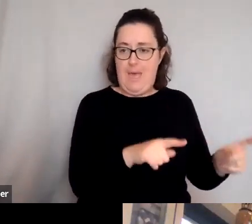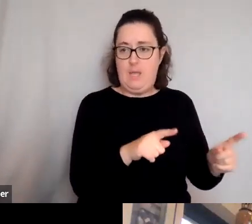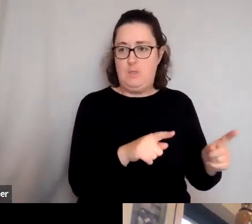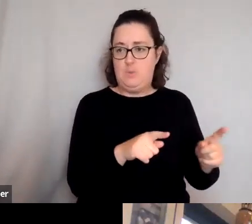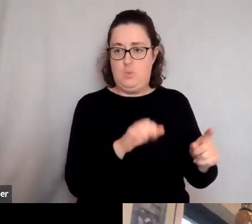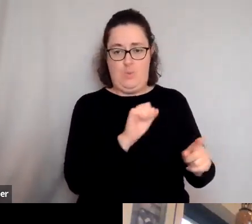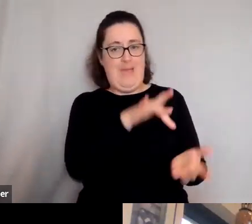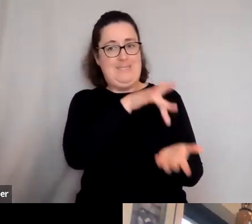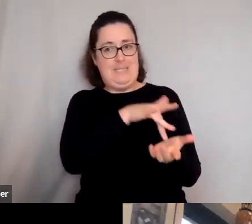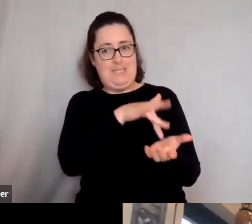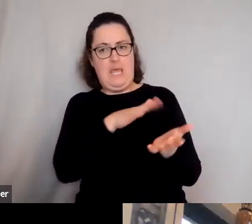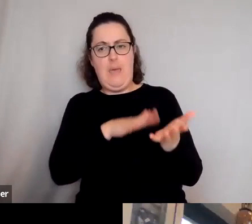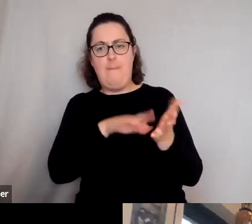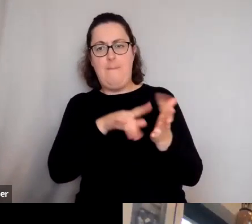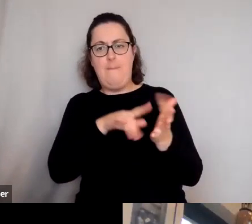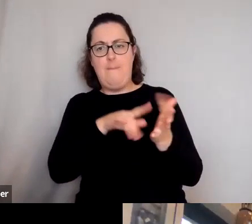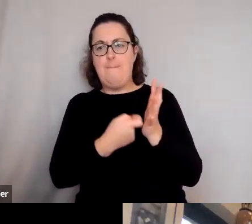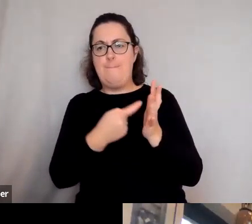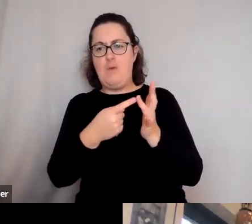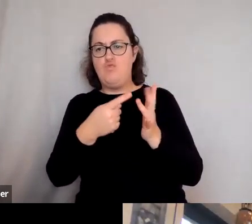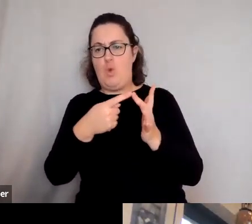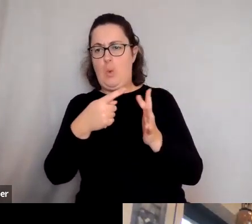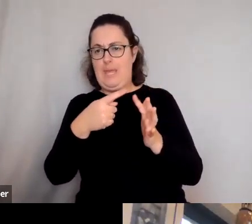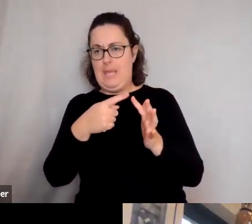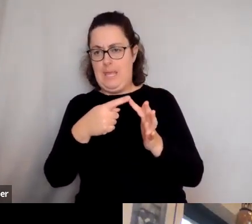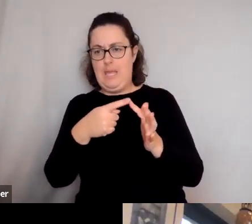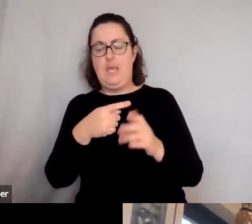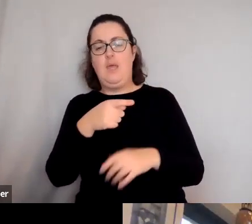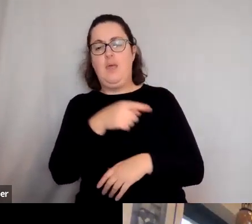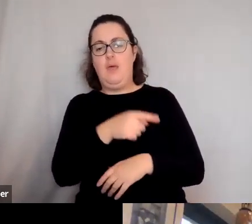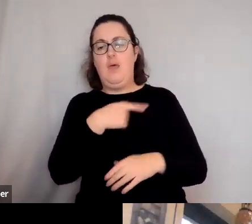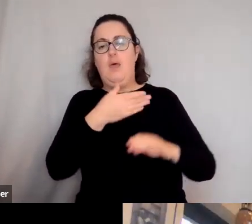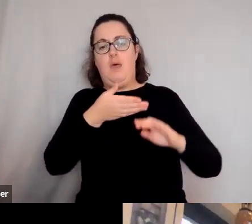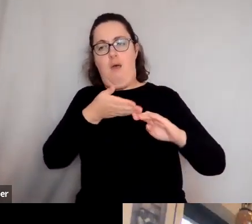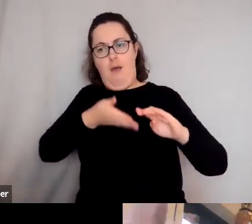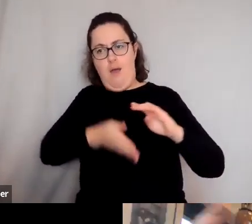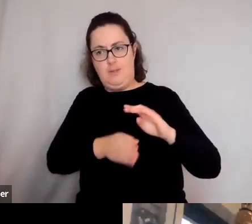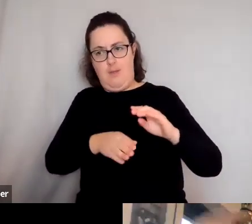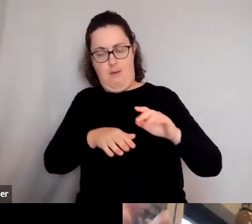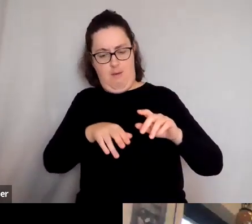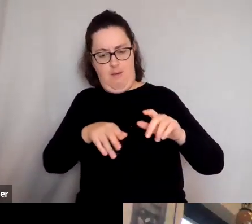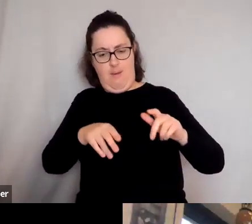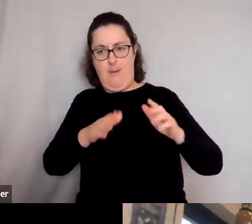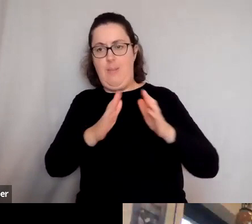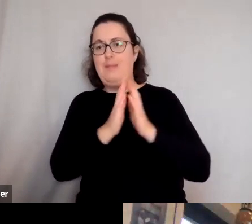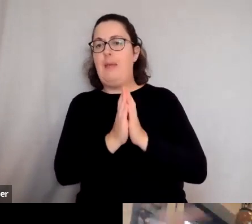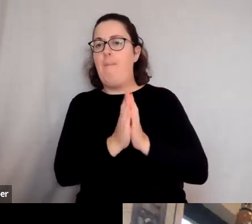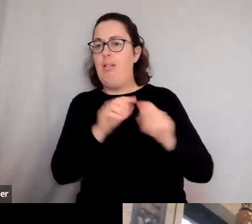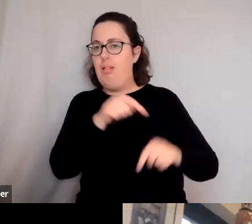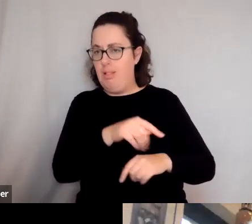their city of Meroi and buried it under the steps of their temple of victory. Right? So it's a kind of great trophy.